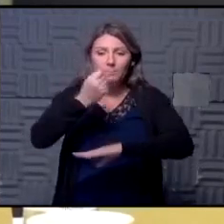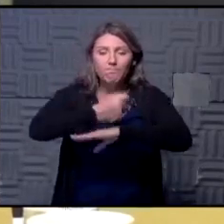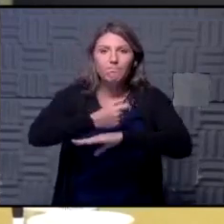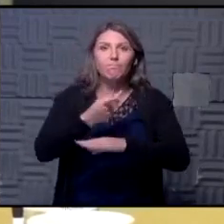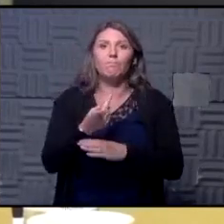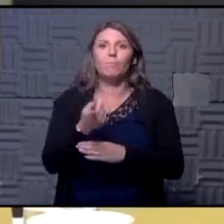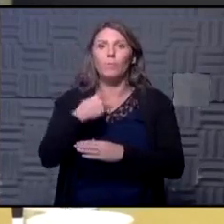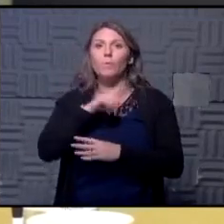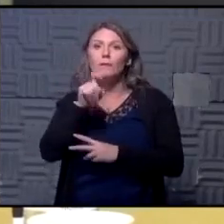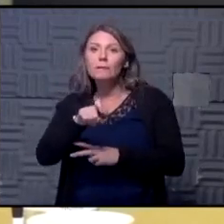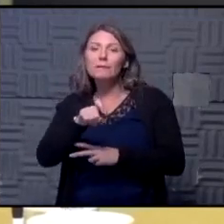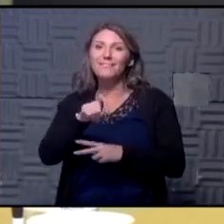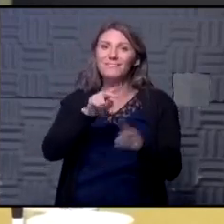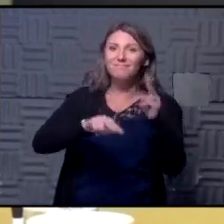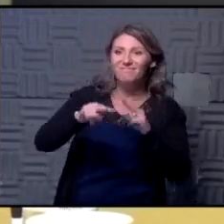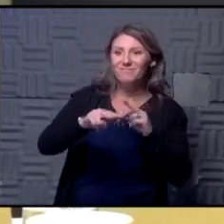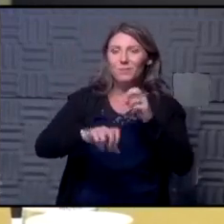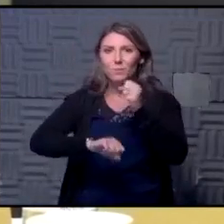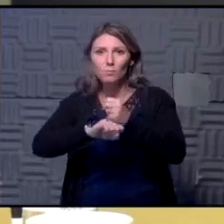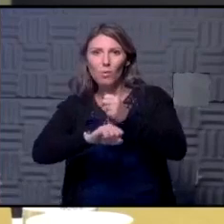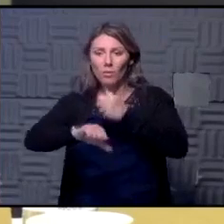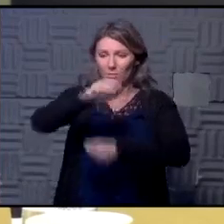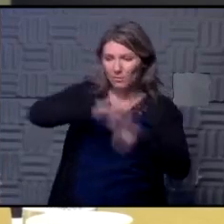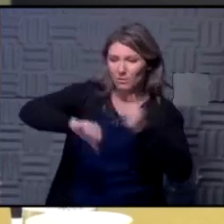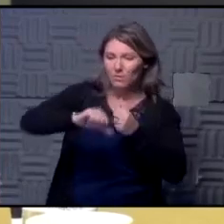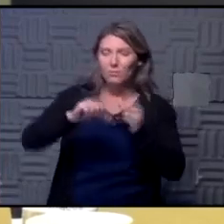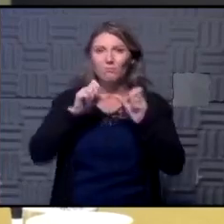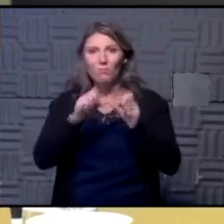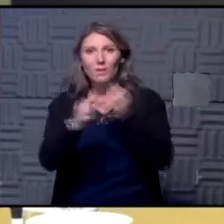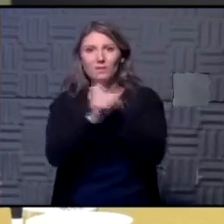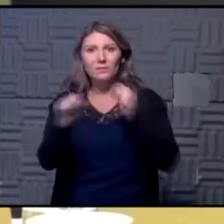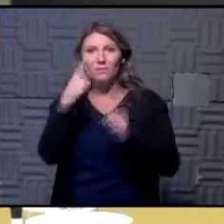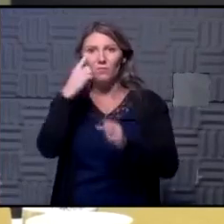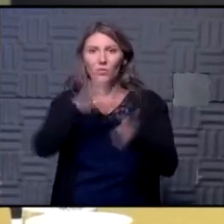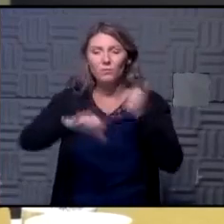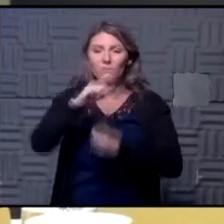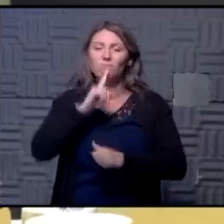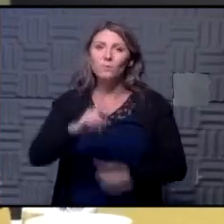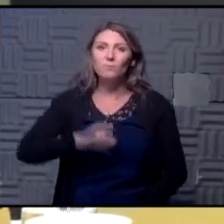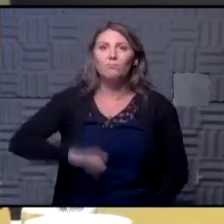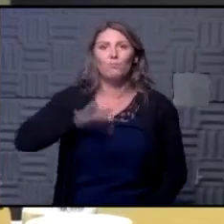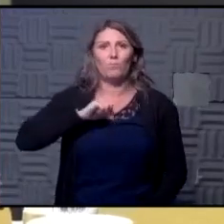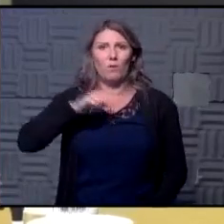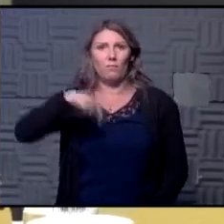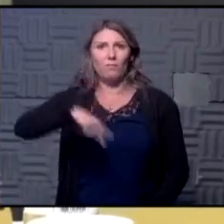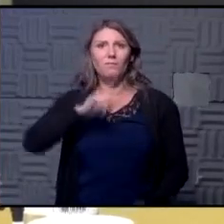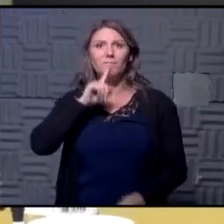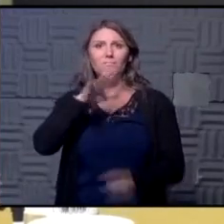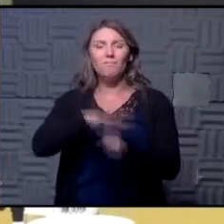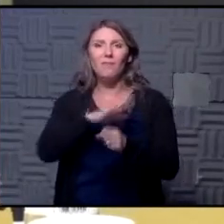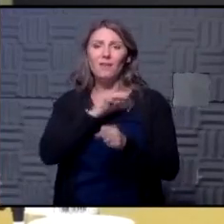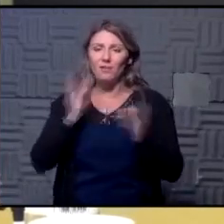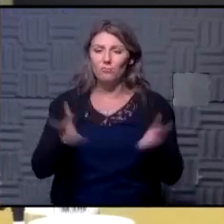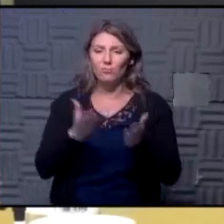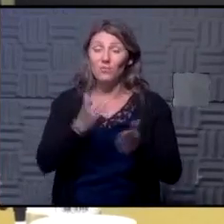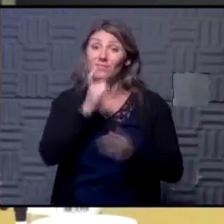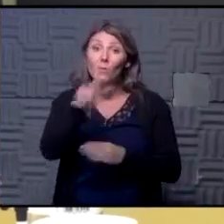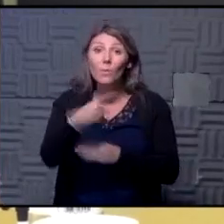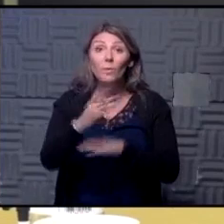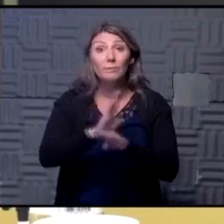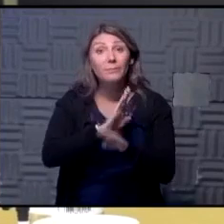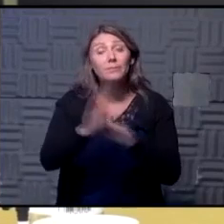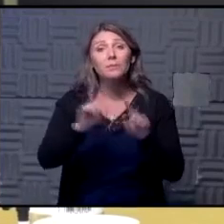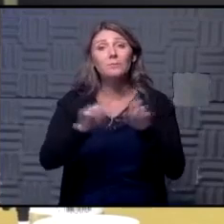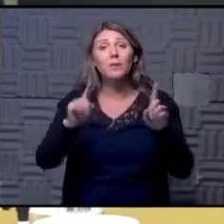out for one another and keep each other safe um and so again i'm really proud of this initiative and we're encouraging uh not just businesses but